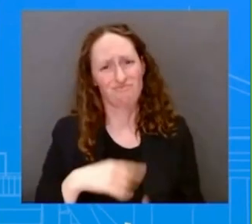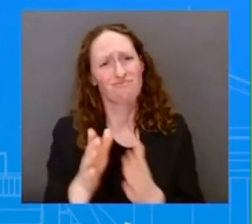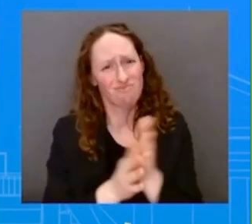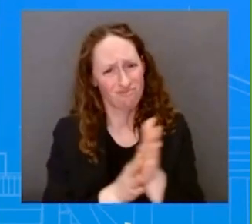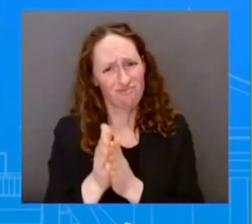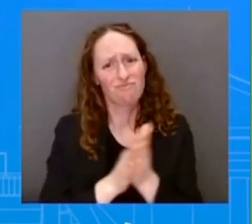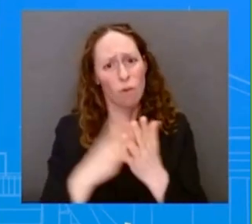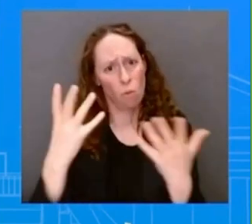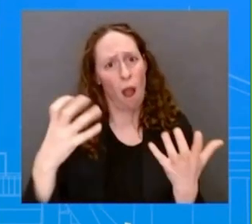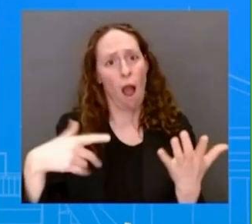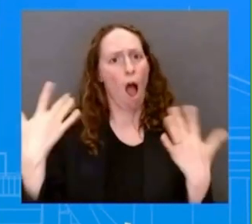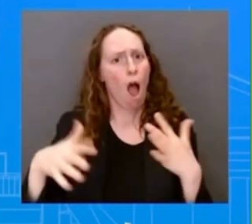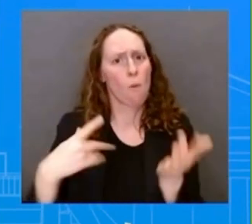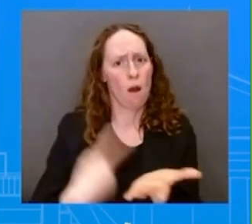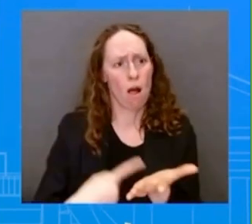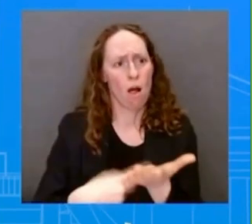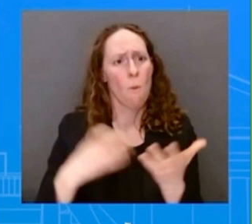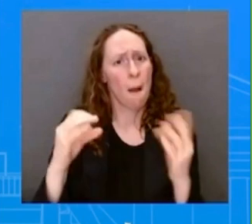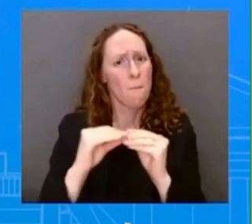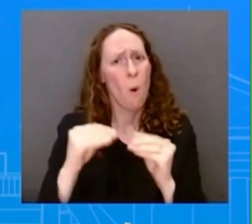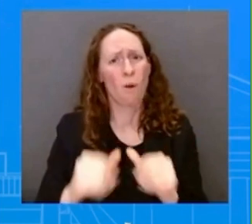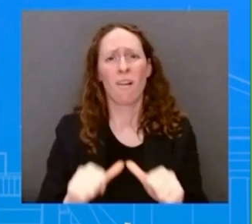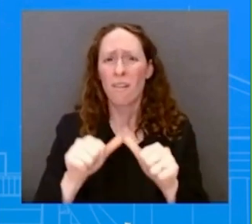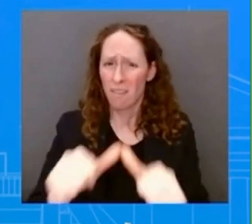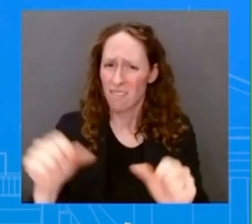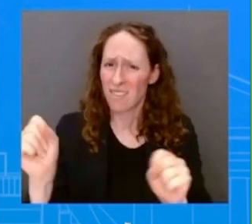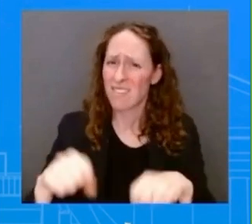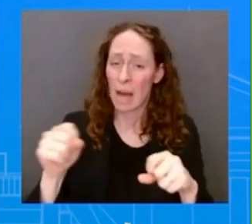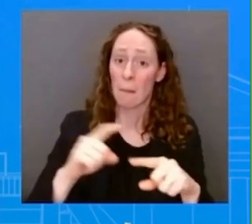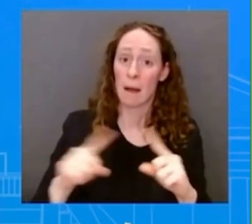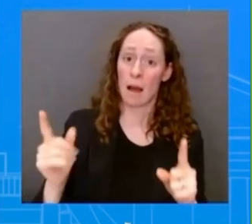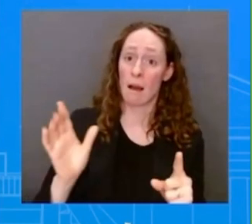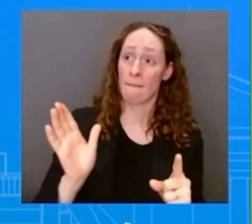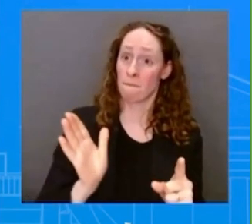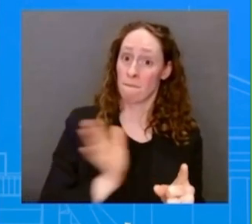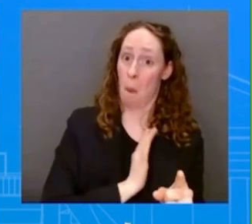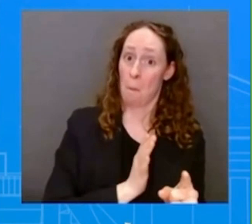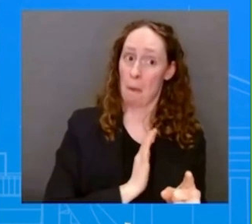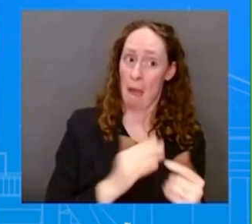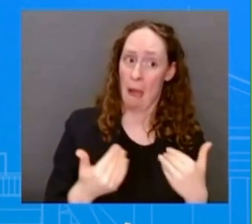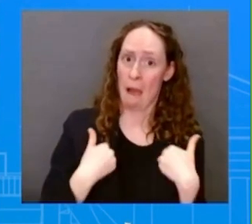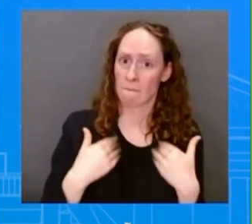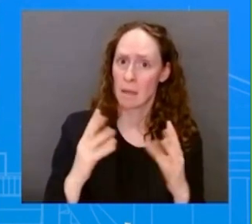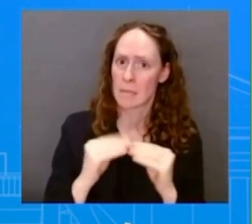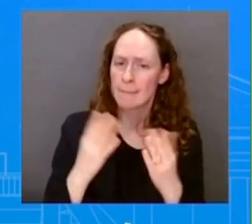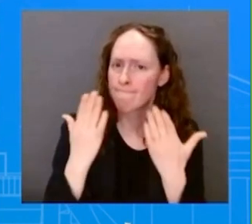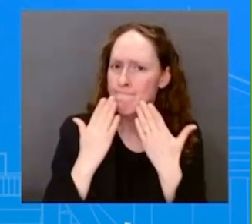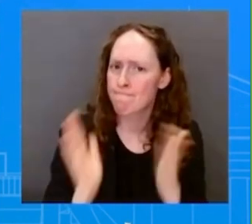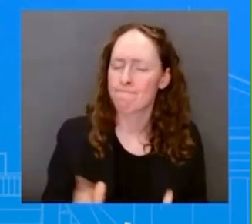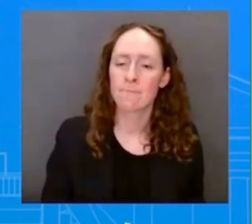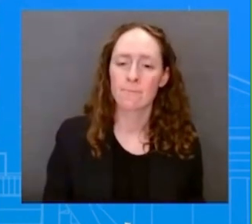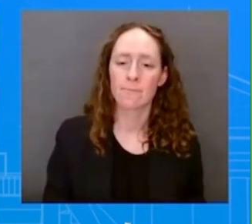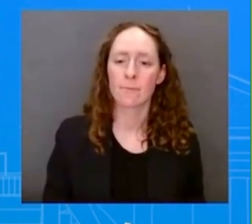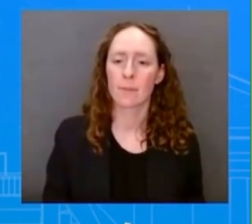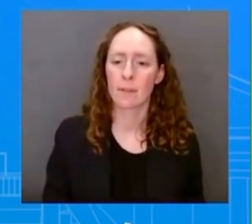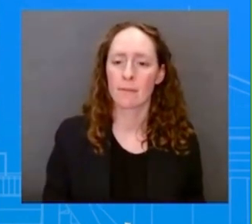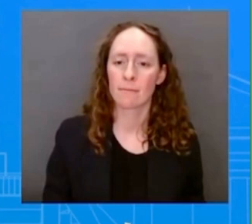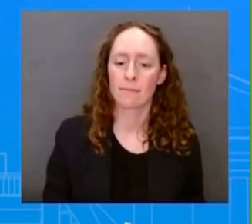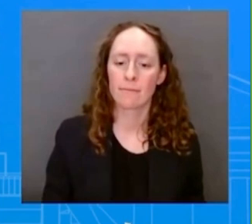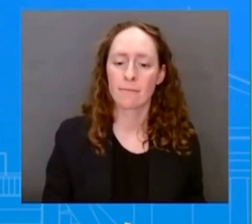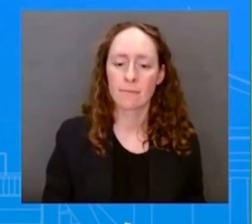any formal meeting. And about this tragic fire that killed dozens of people in Mexico,